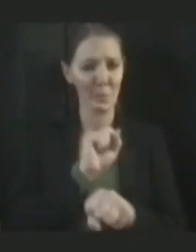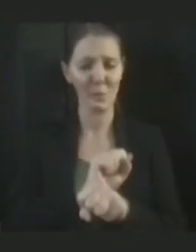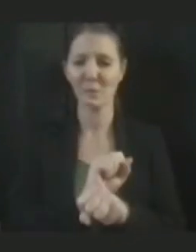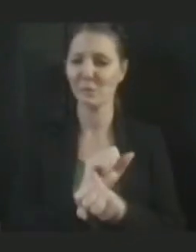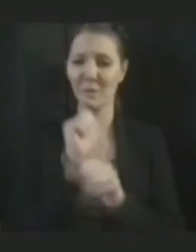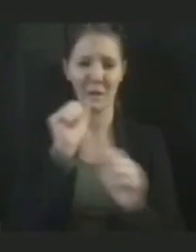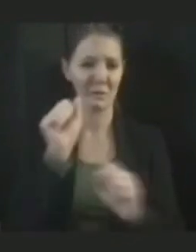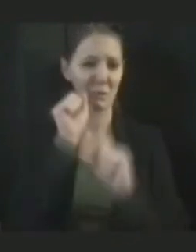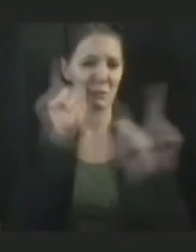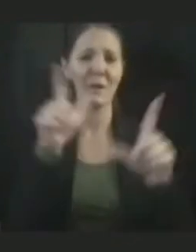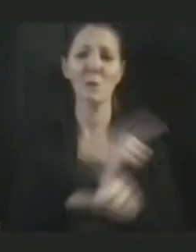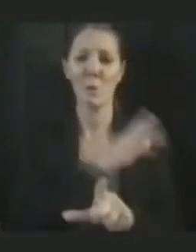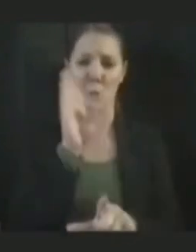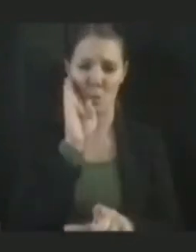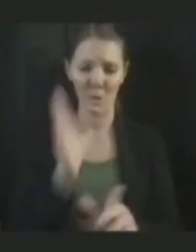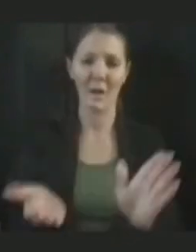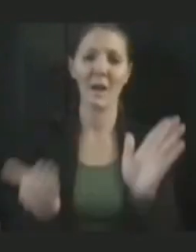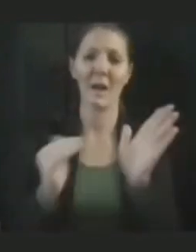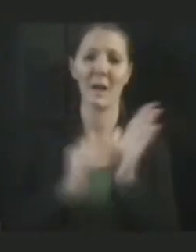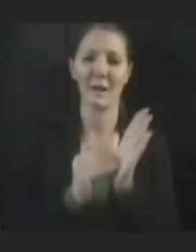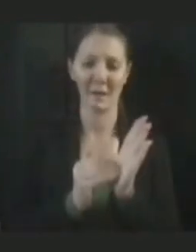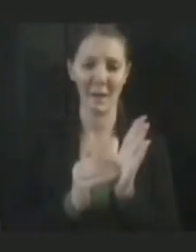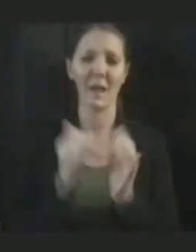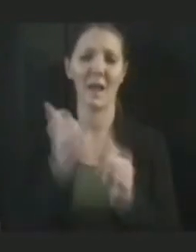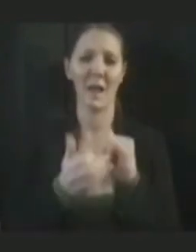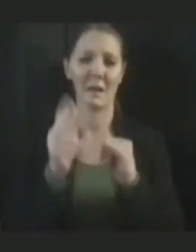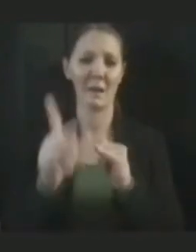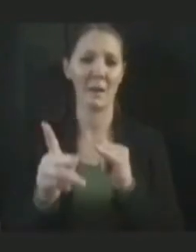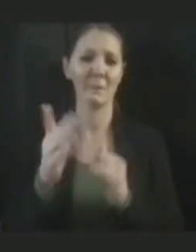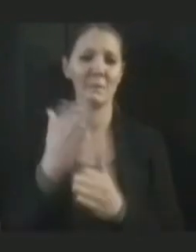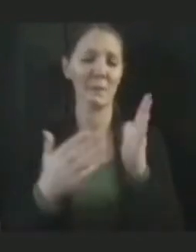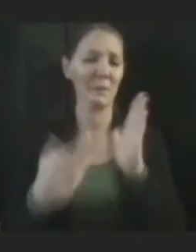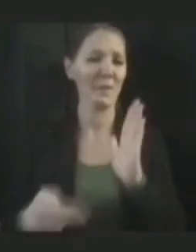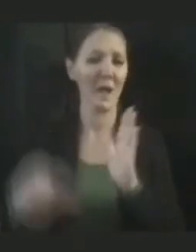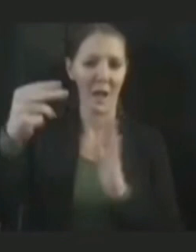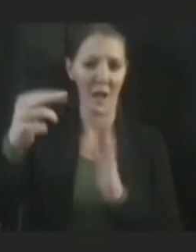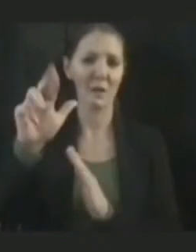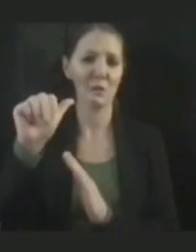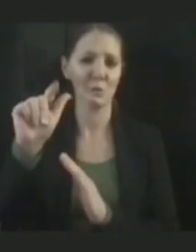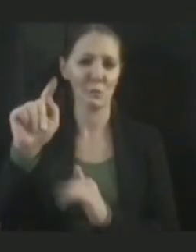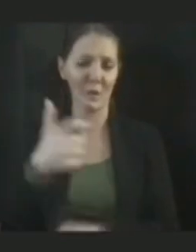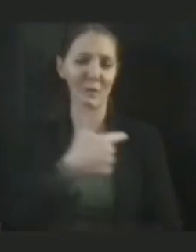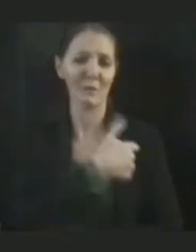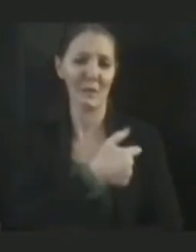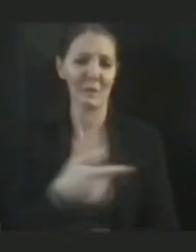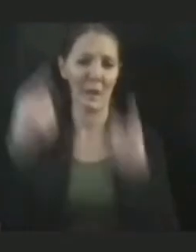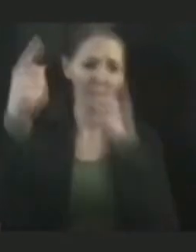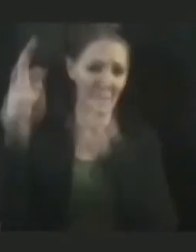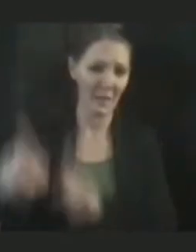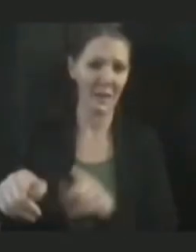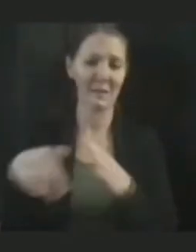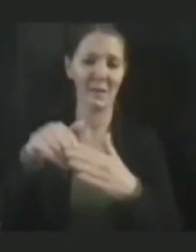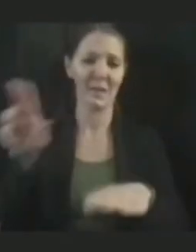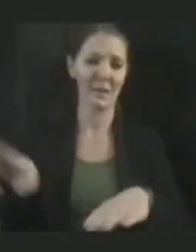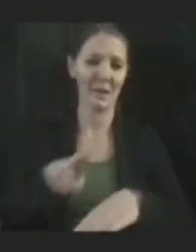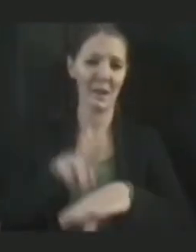highest, once more among the highest rates of nursing of vaccine compliance in the nation here in Connecticut.